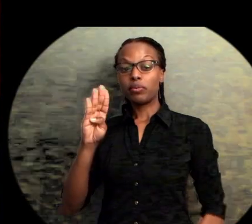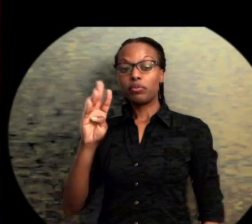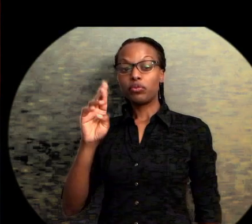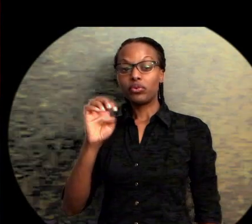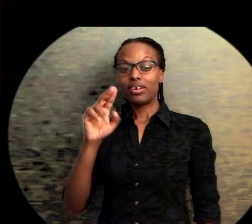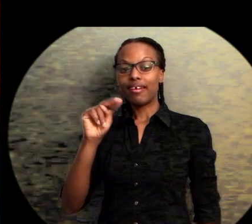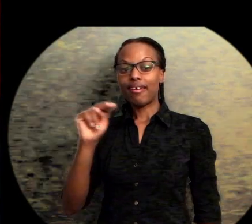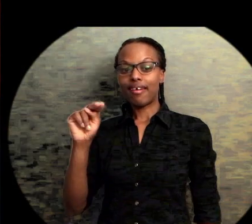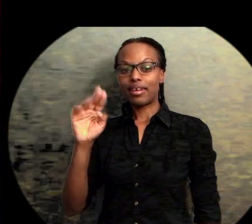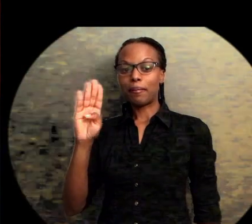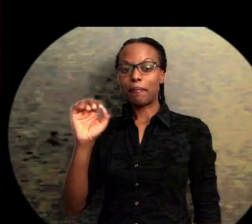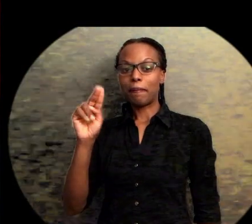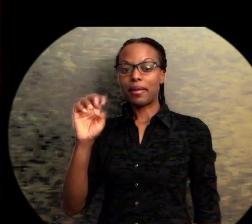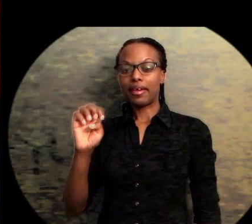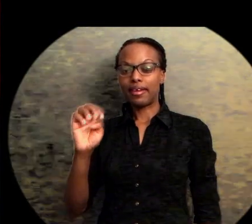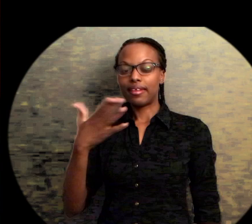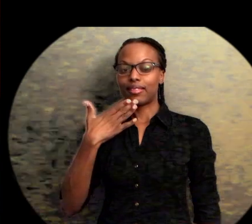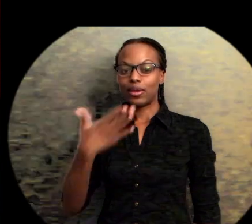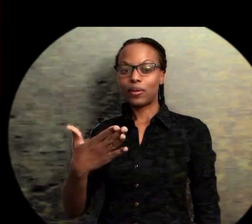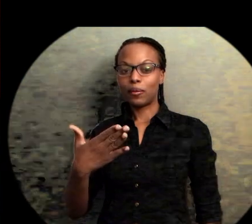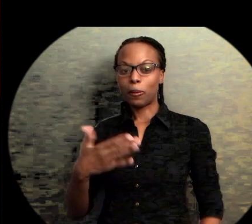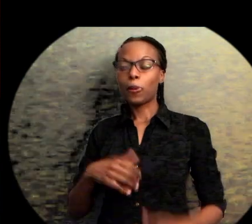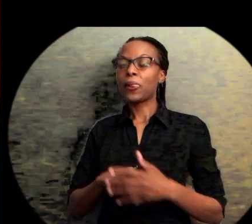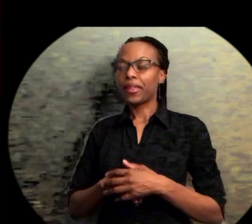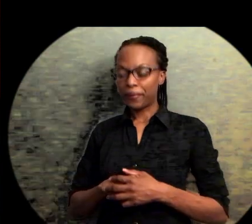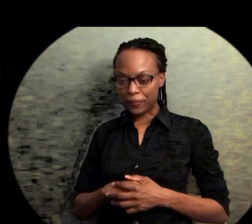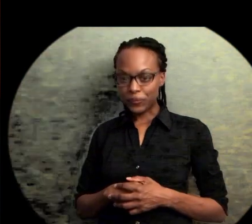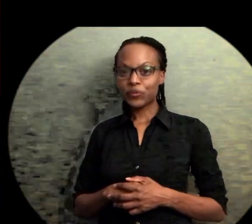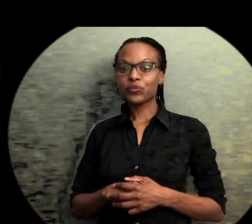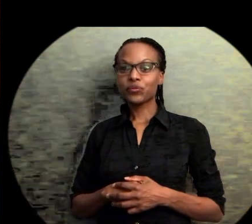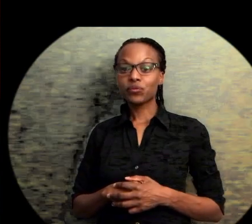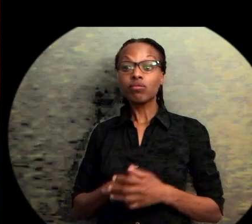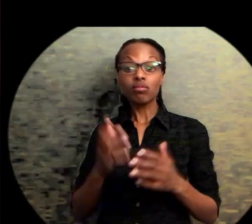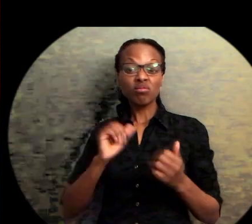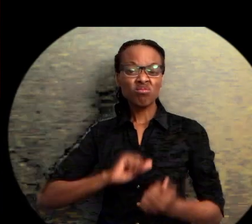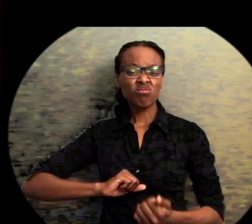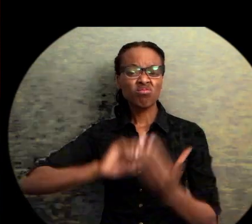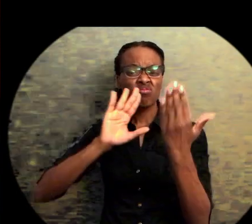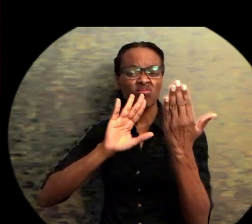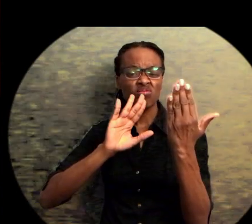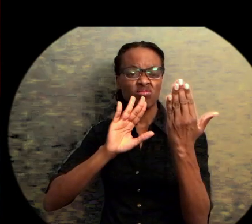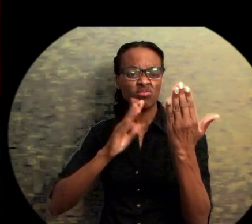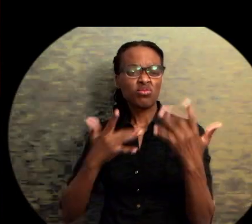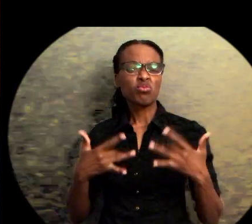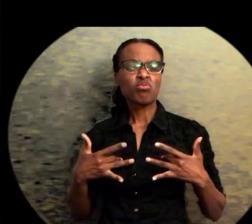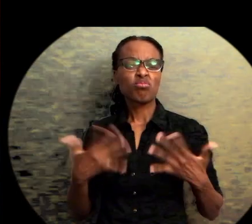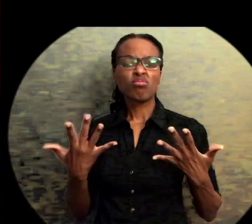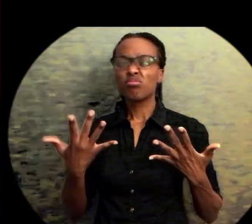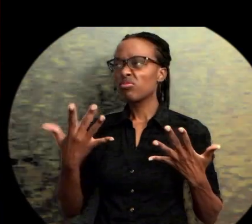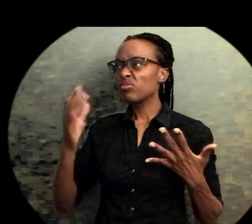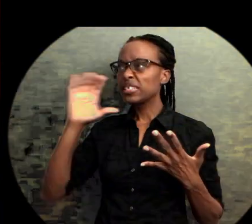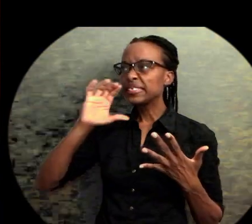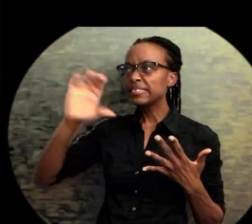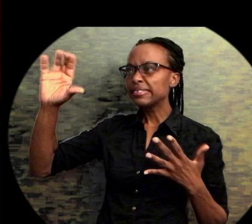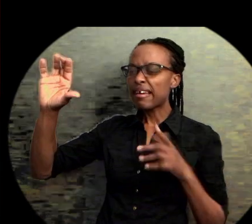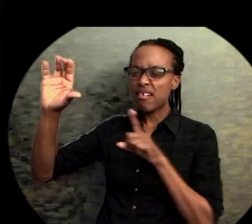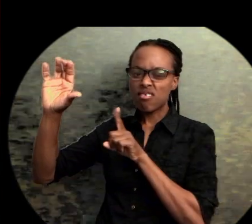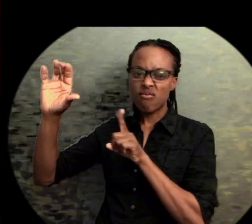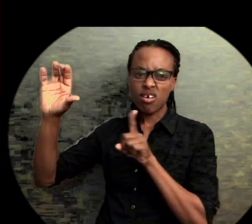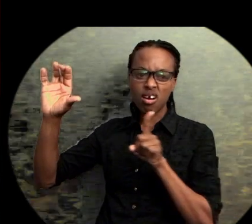What odds you up against? 93 million miles from the sun, 90 miles under the earth,